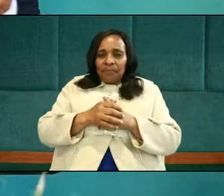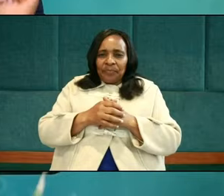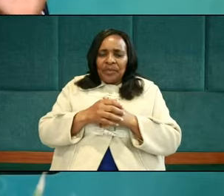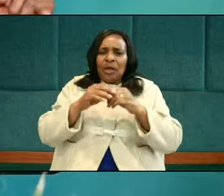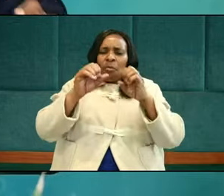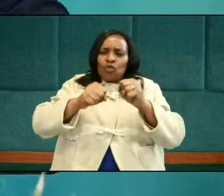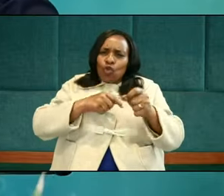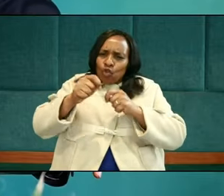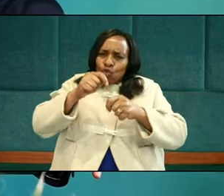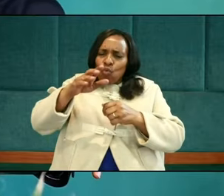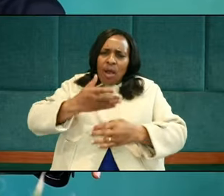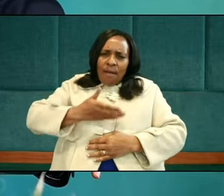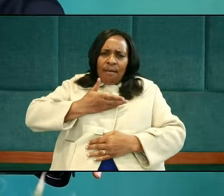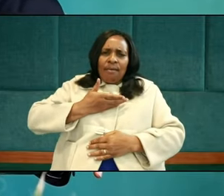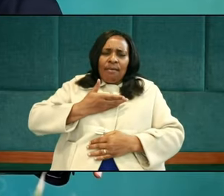Control your anger.